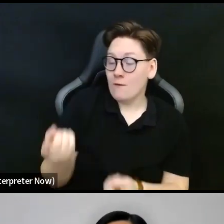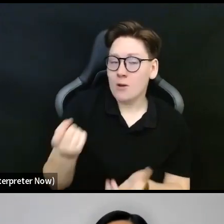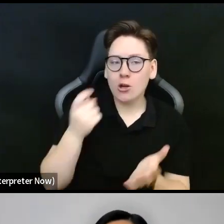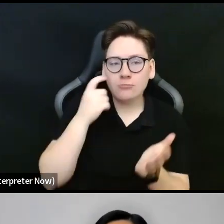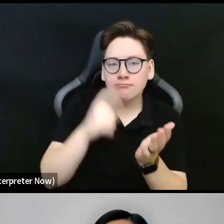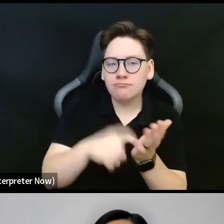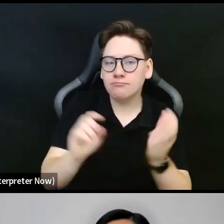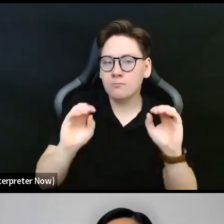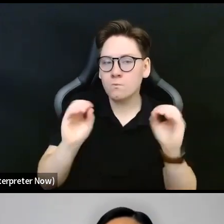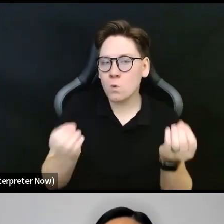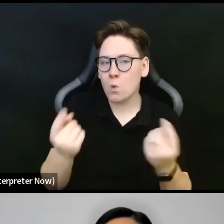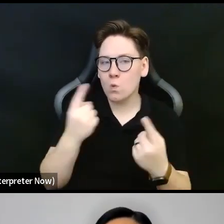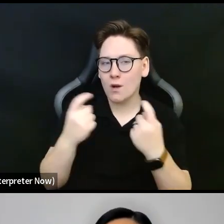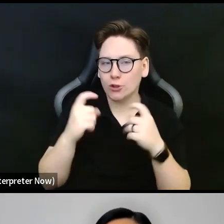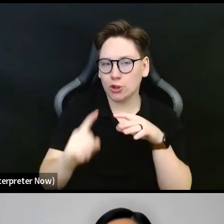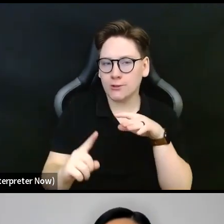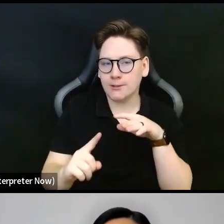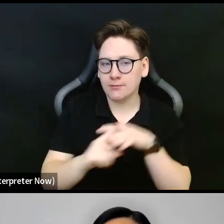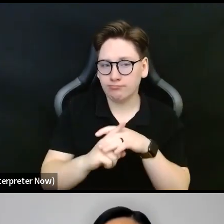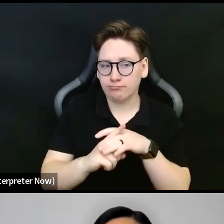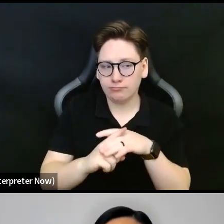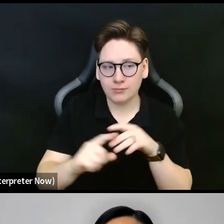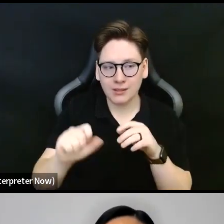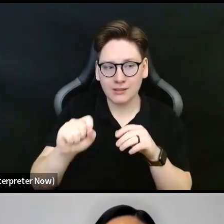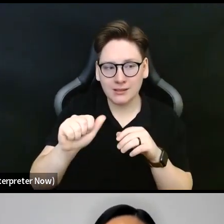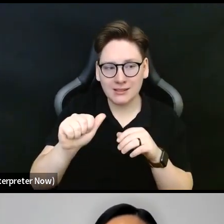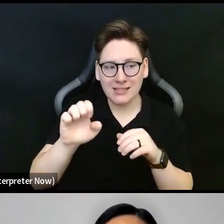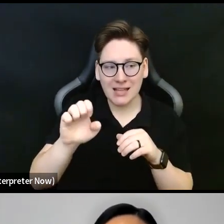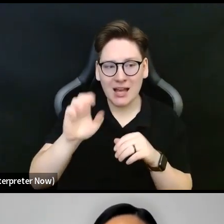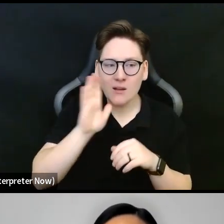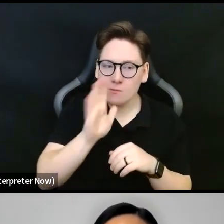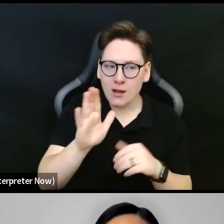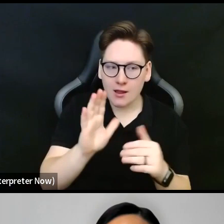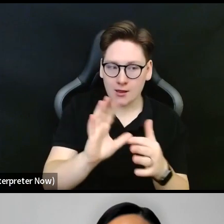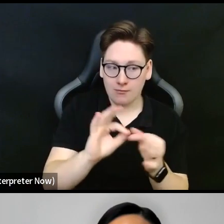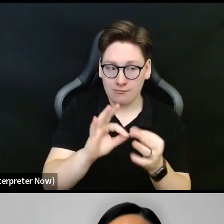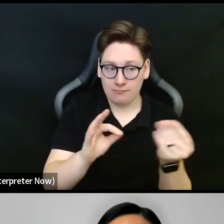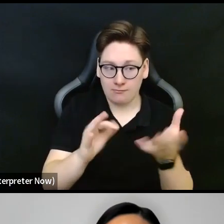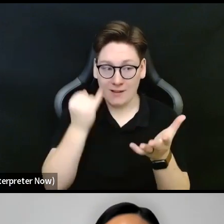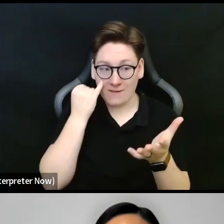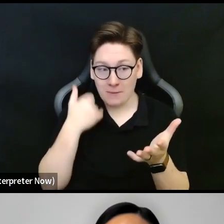but Say will let me know if I'm mistaken.